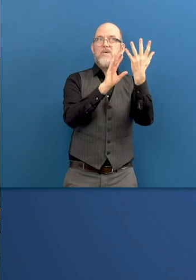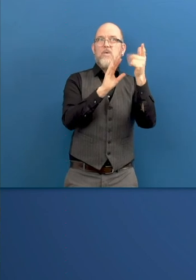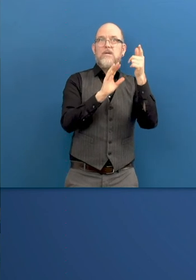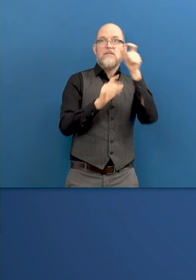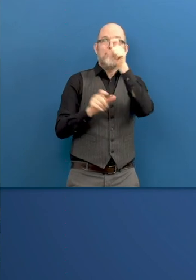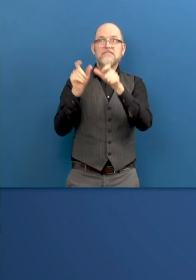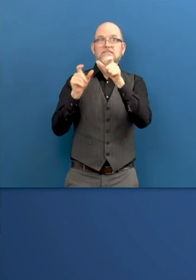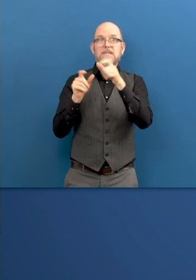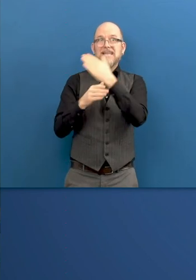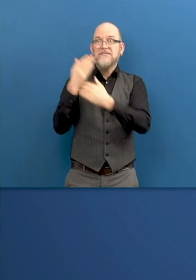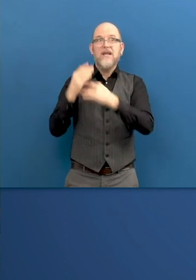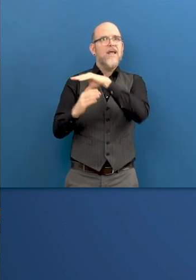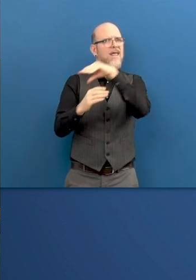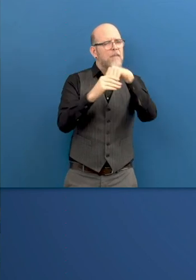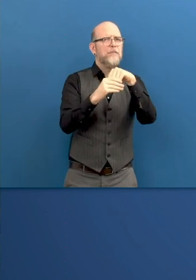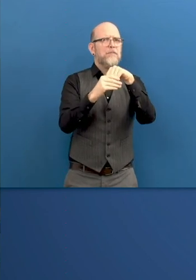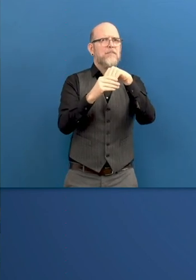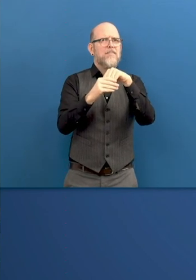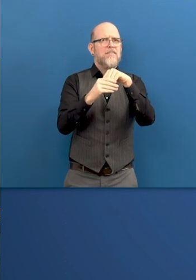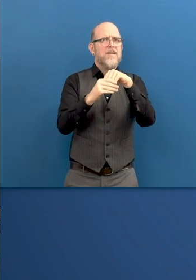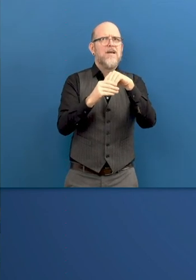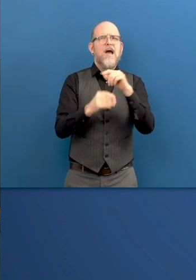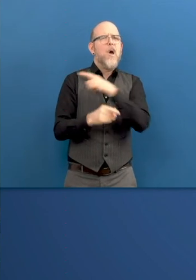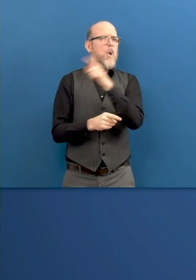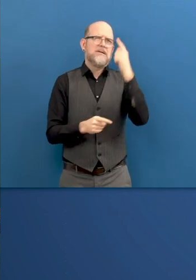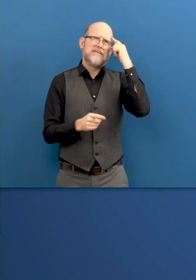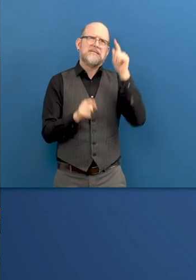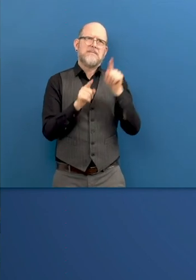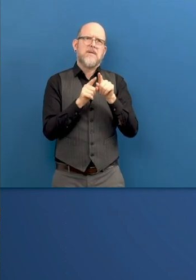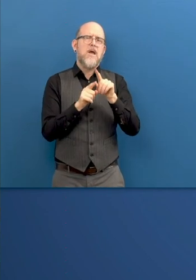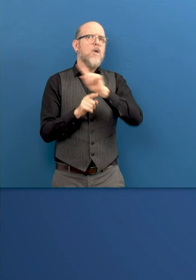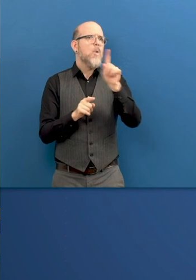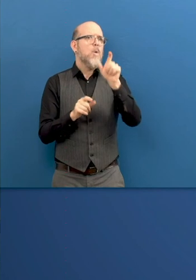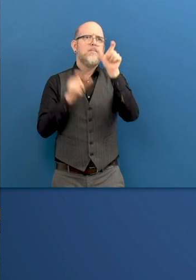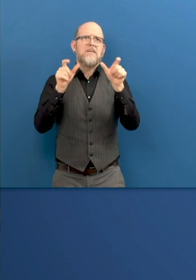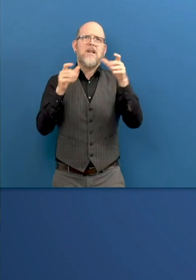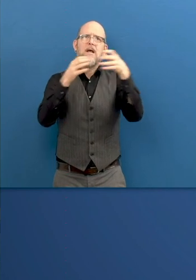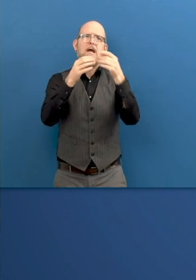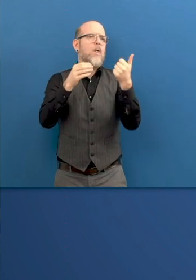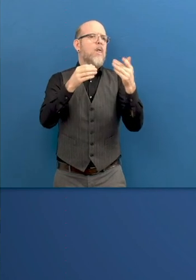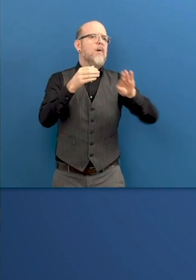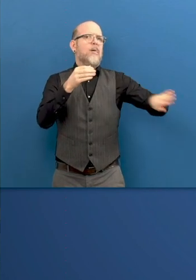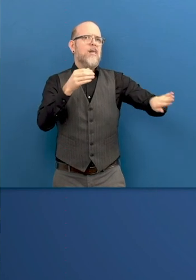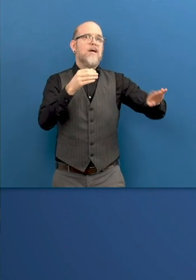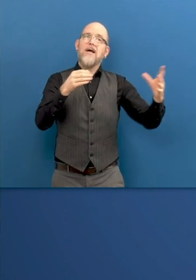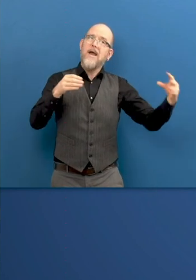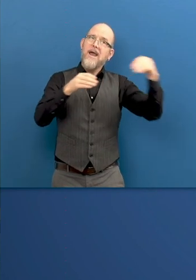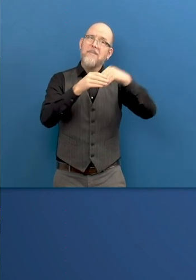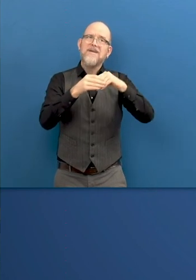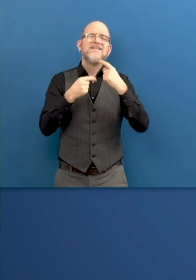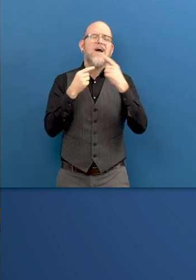Thank you very much. Thanks to all the people that have made possible this webinar, this session, the report, and